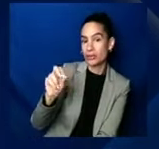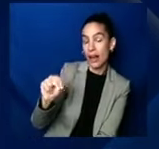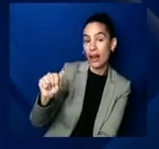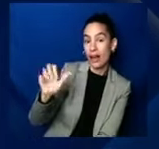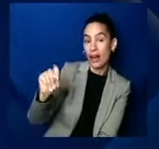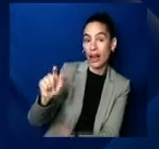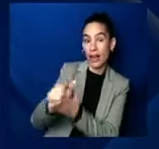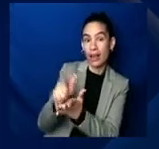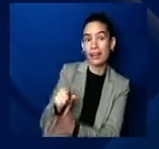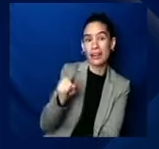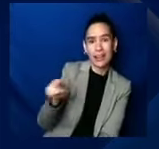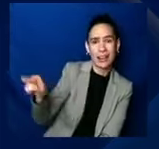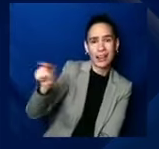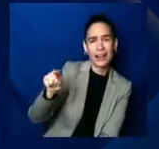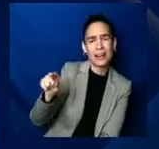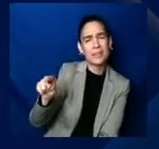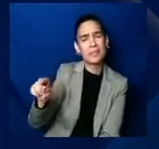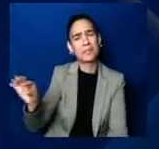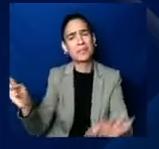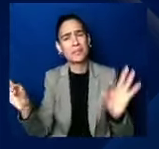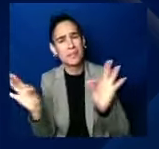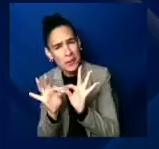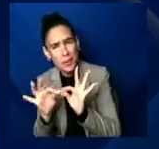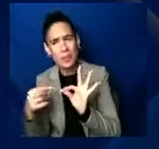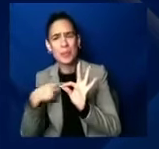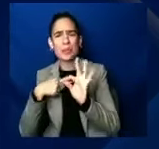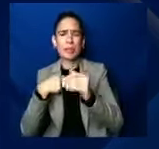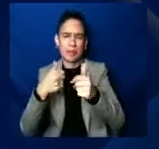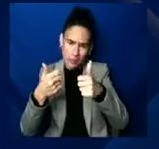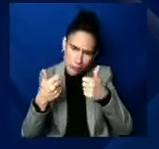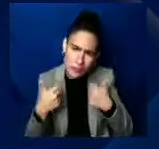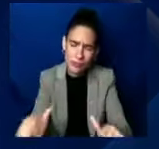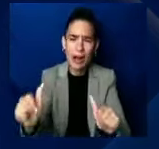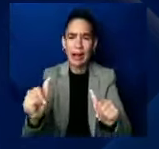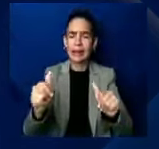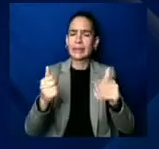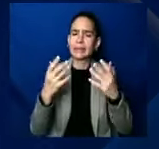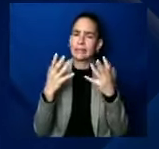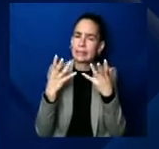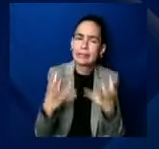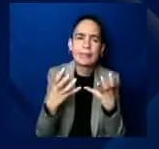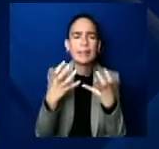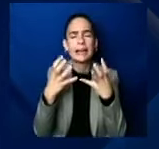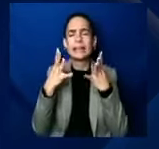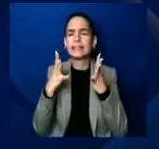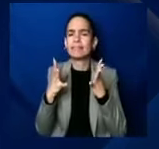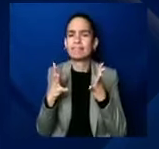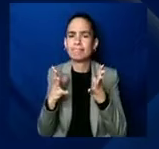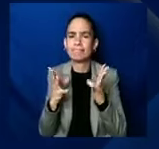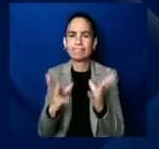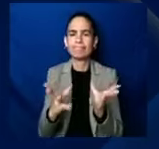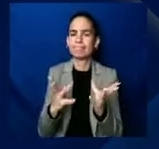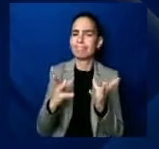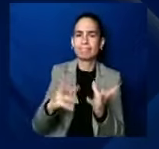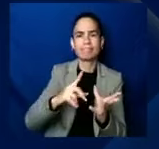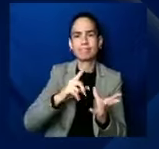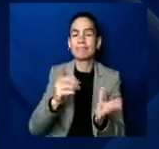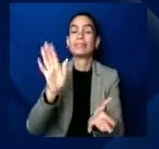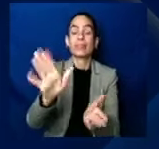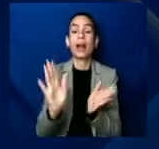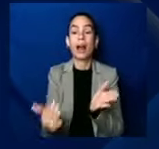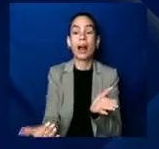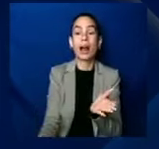a system that, again, for someone who looks like me, I, I